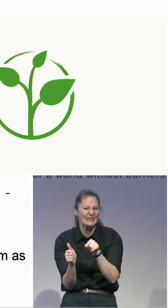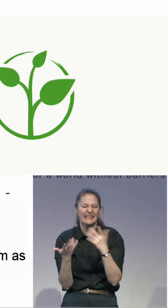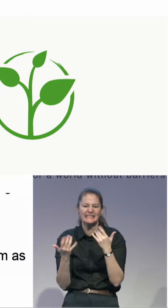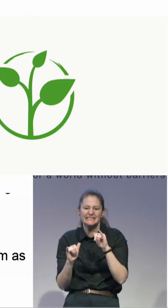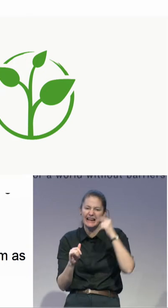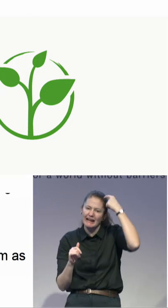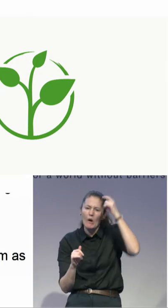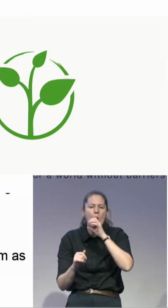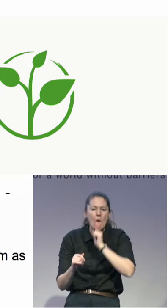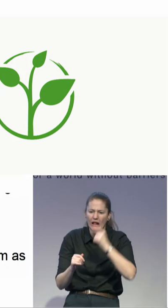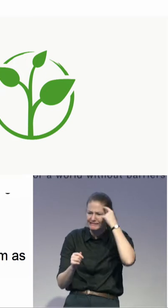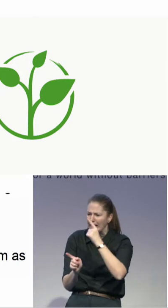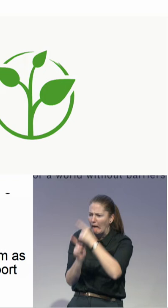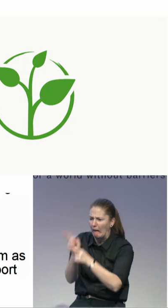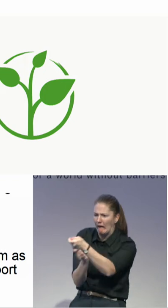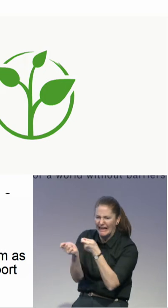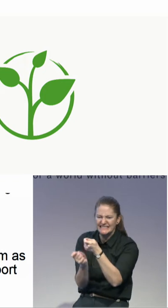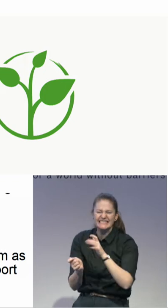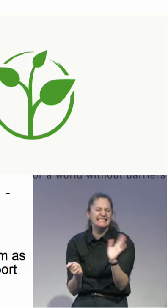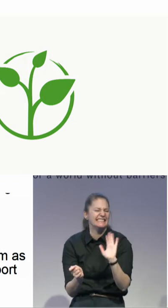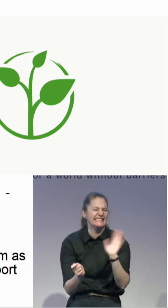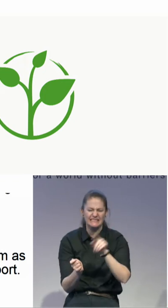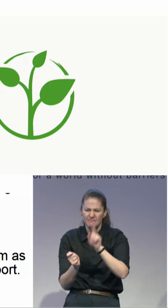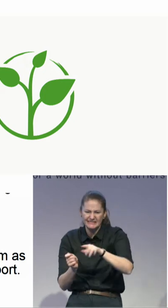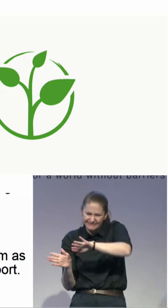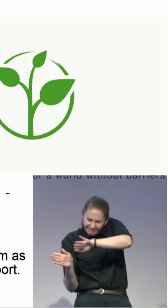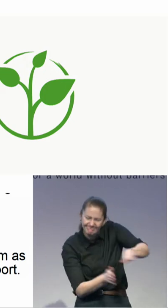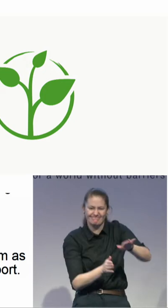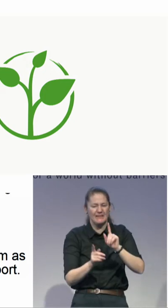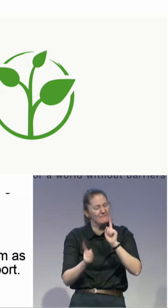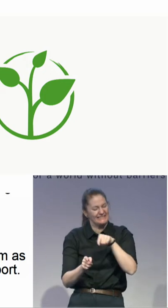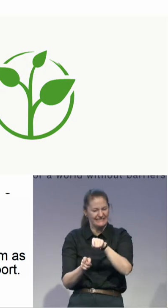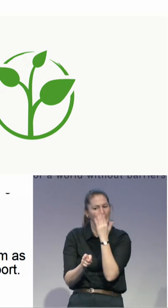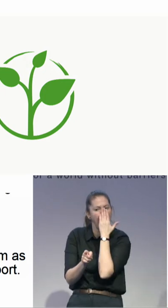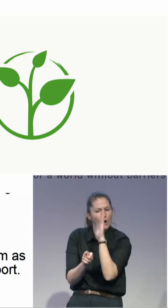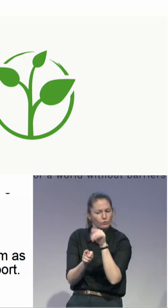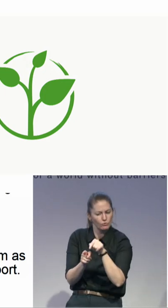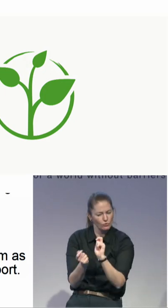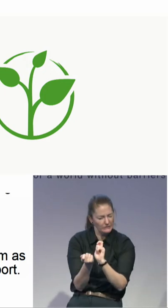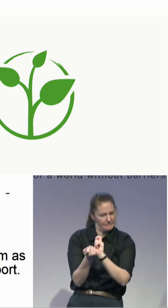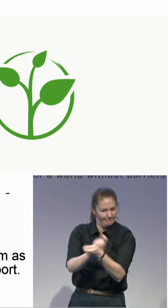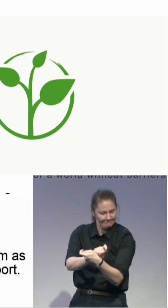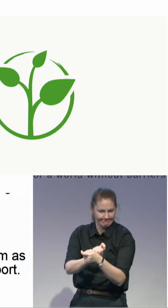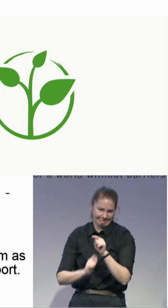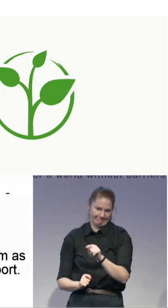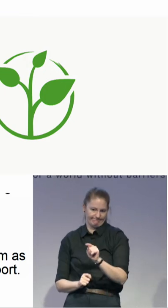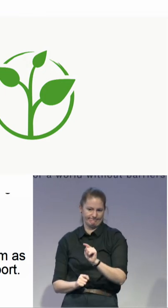If I understand it correctly. So, the supporting people must understand that the person who is making her or his own